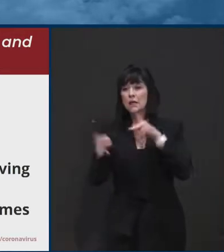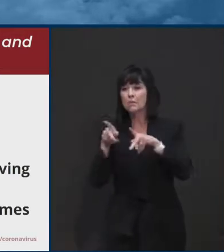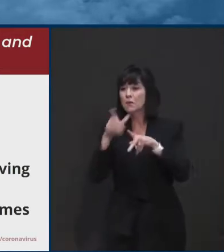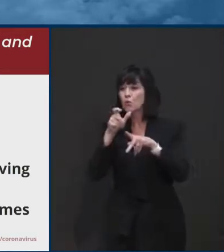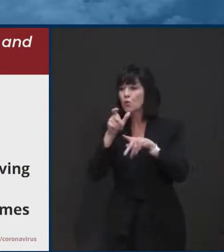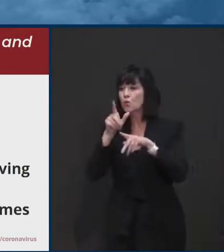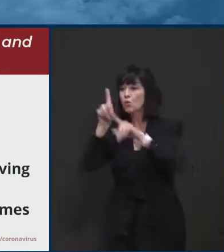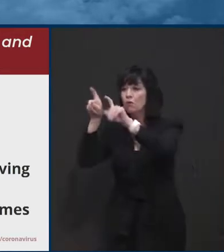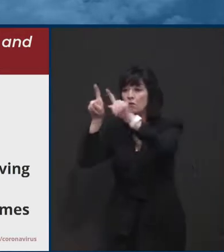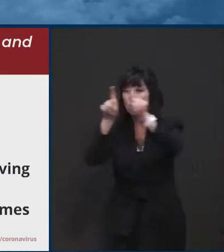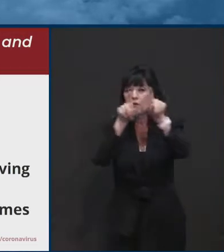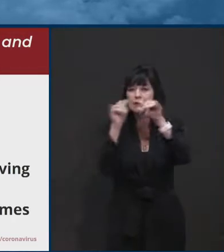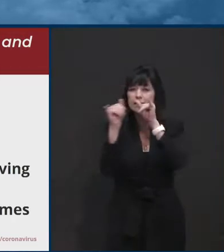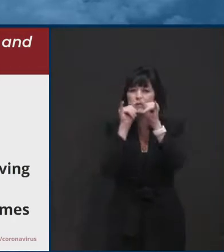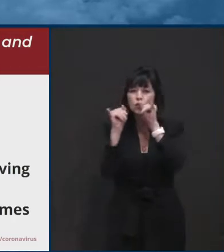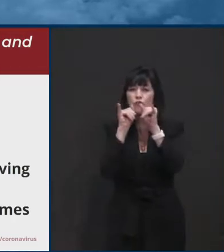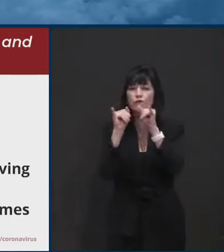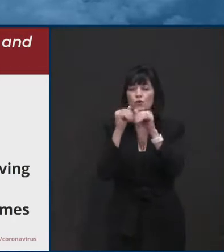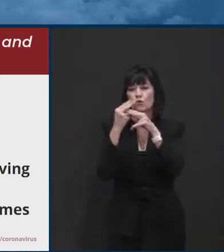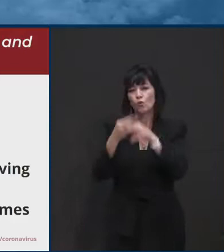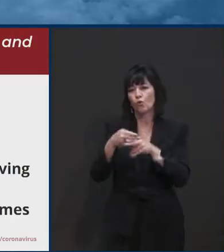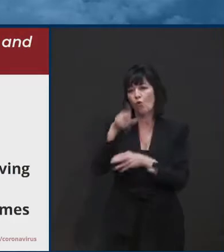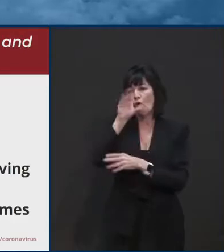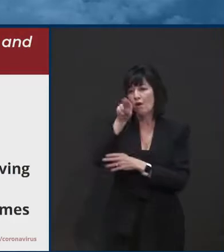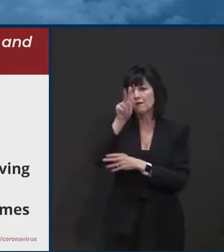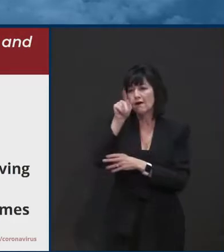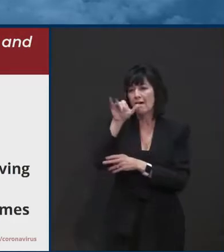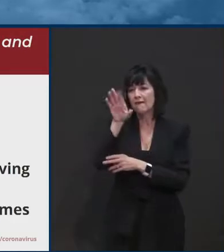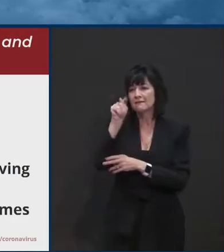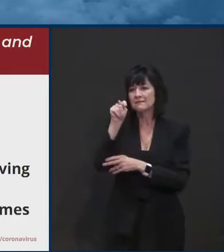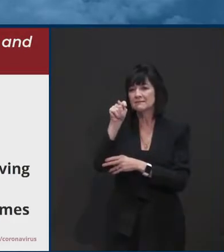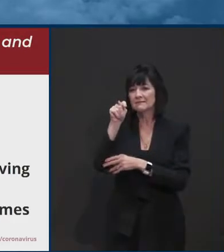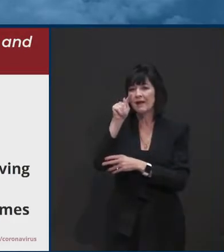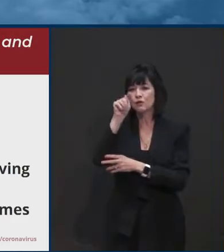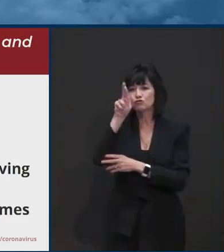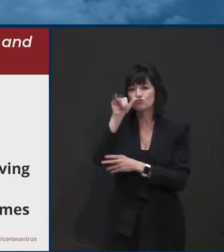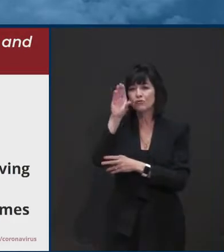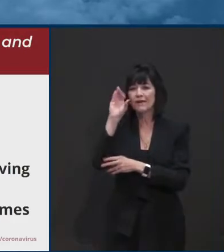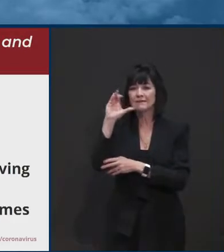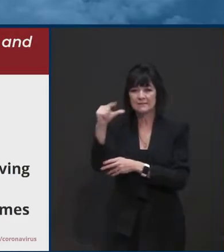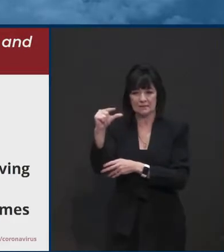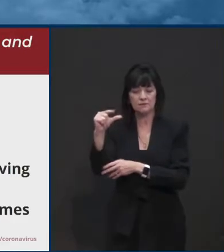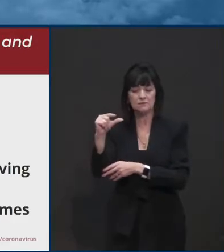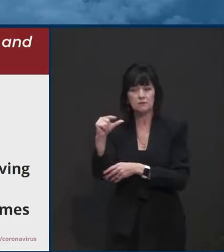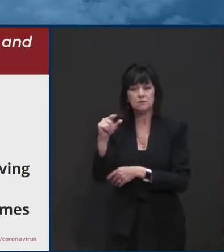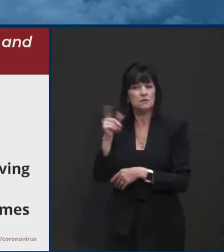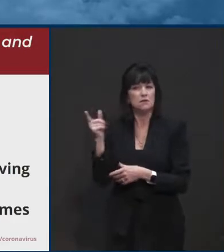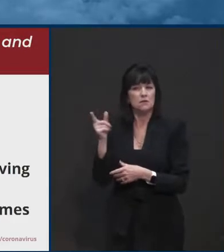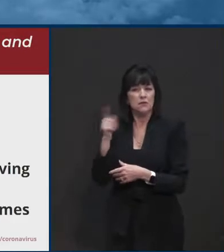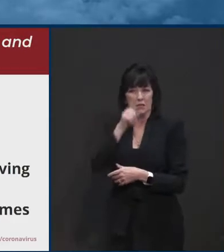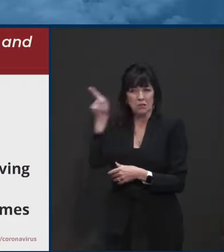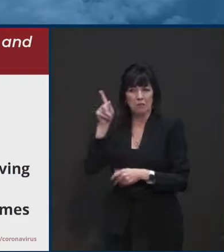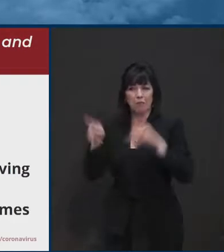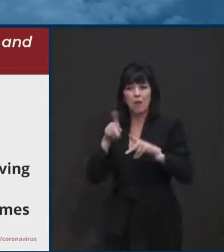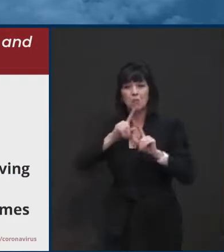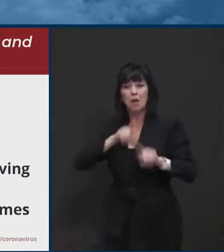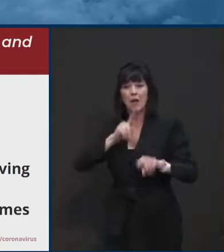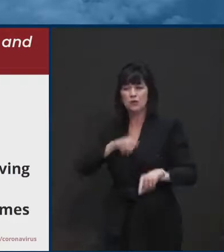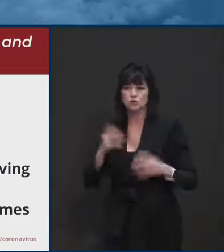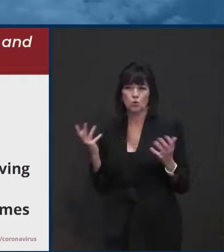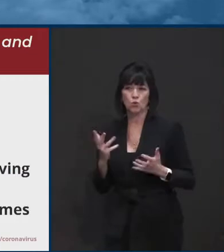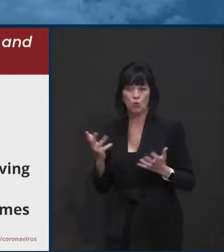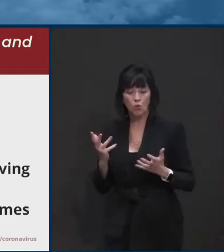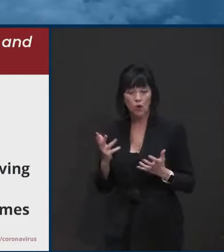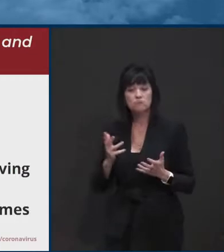than probably I, I expected. And, um, not only are they common, but we've seen some house parties where